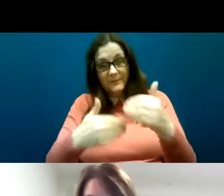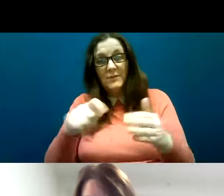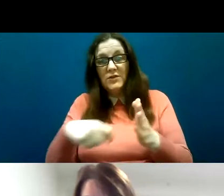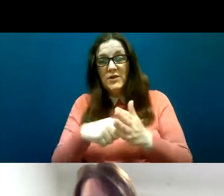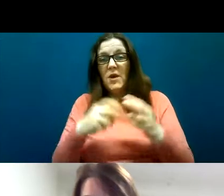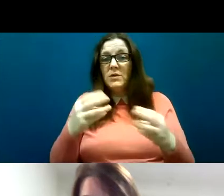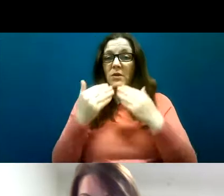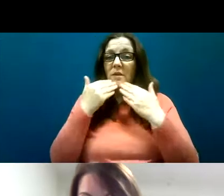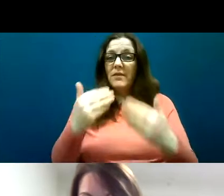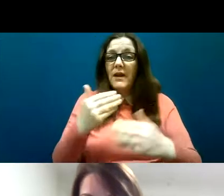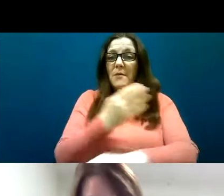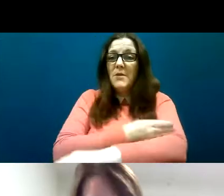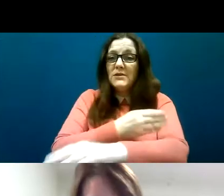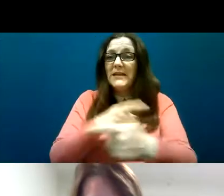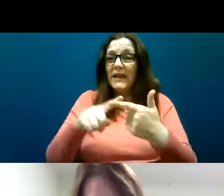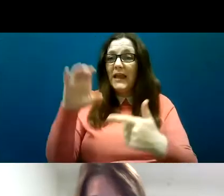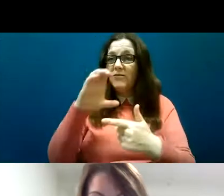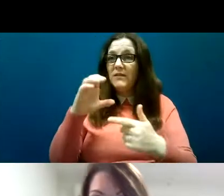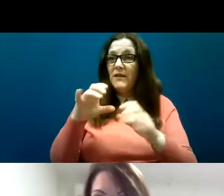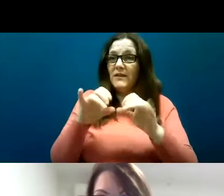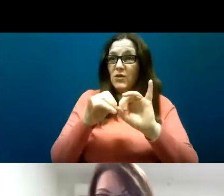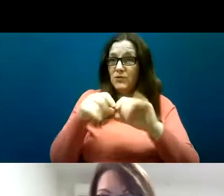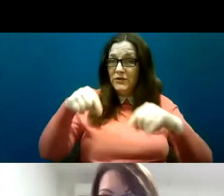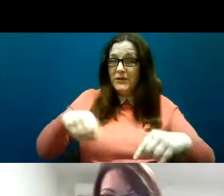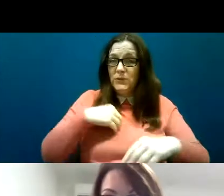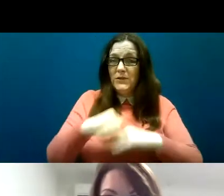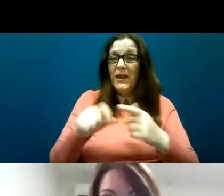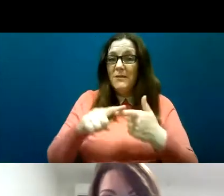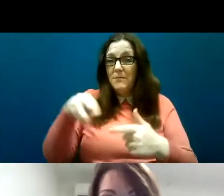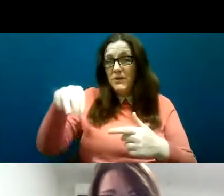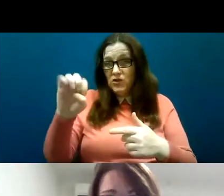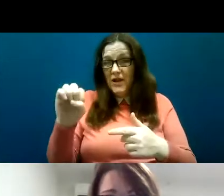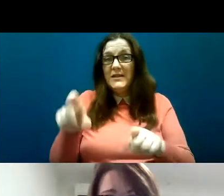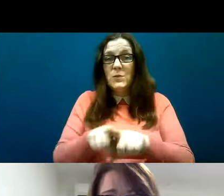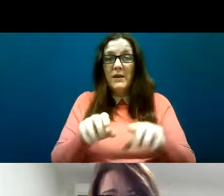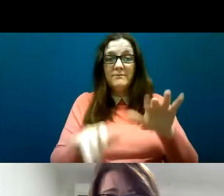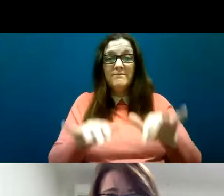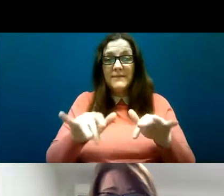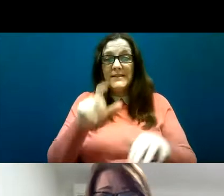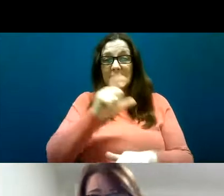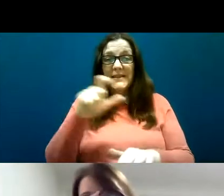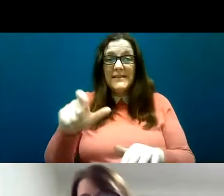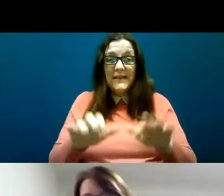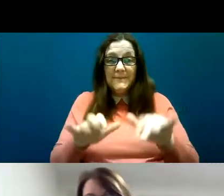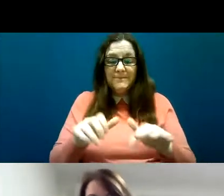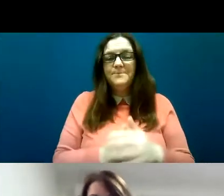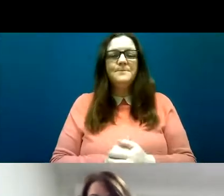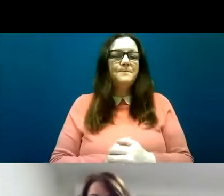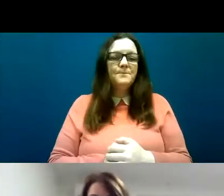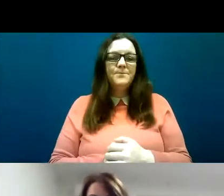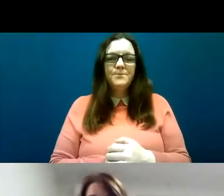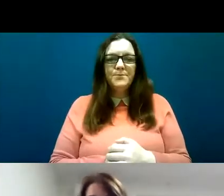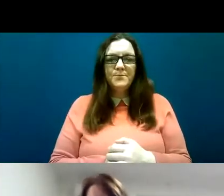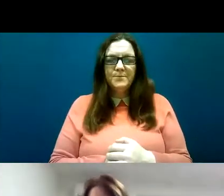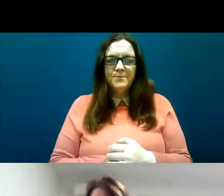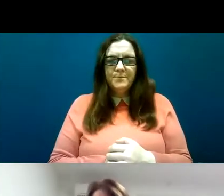Bernadette and Catherine, the ISL interpreters here today, and Michelle, who is doing the closed captioning. So what did we set out to do? So